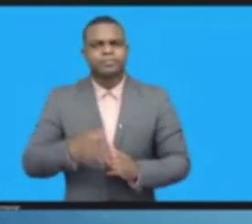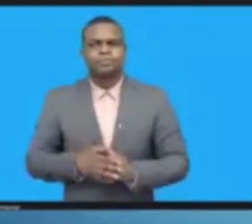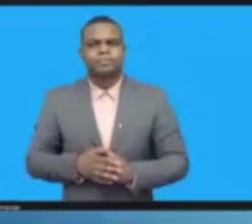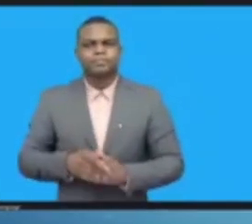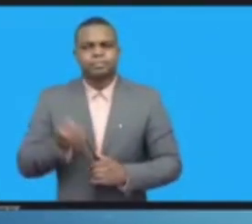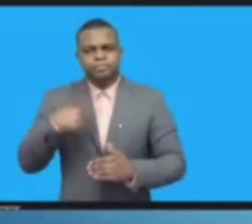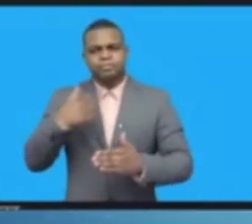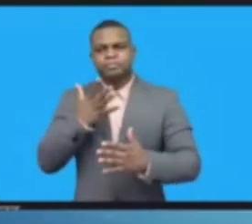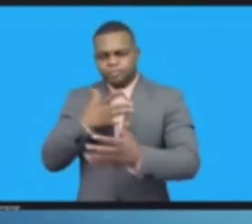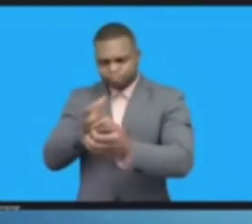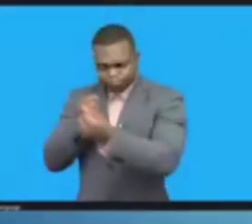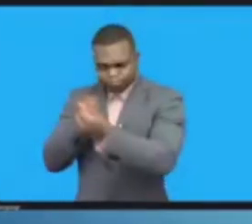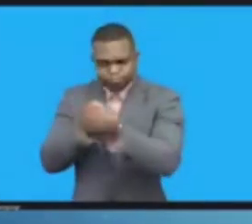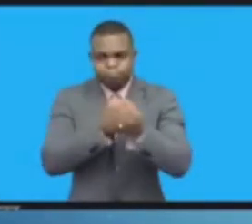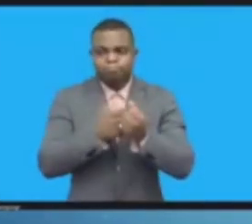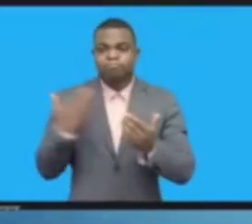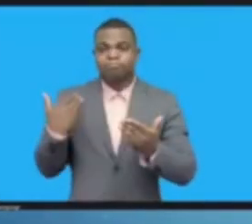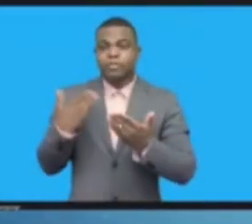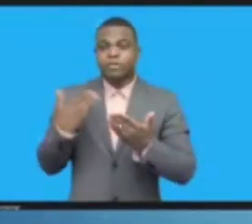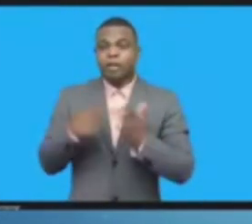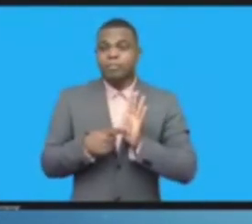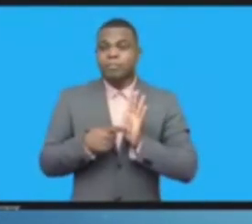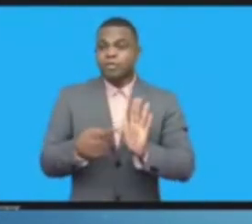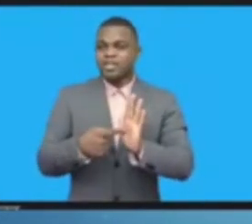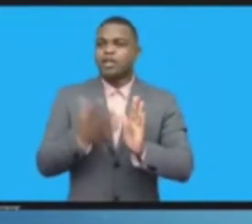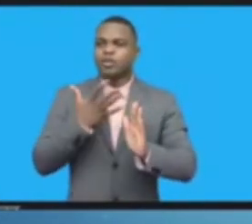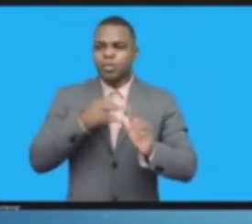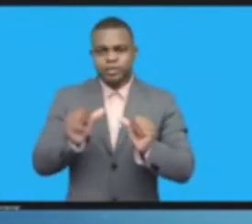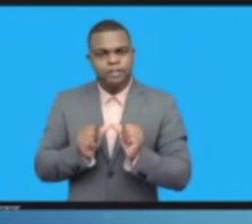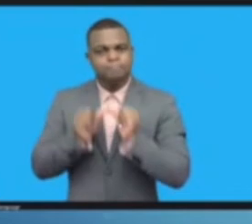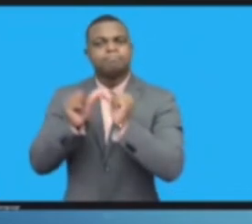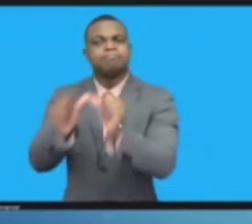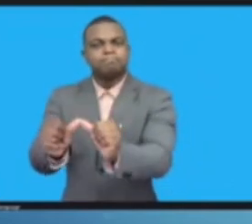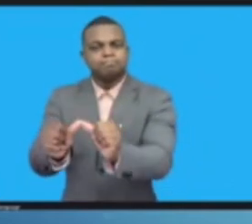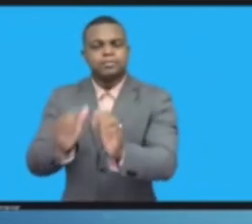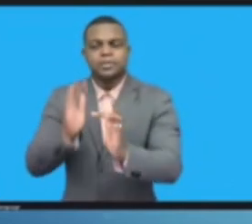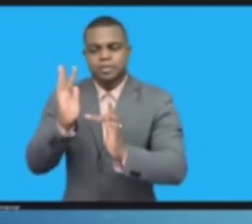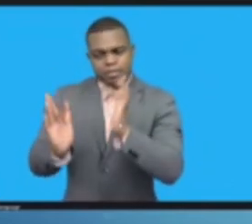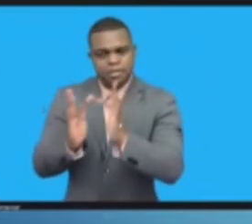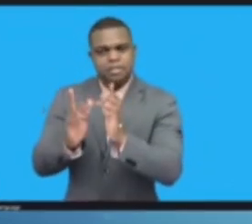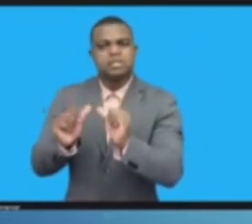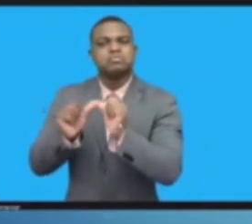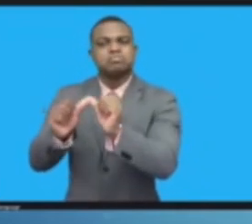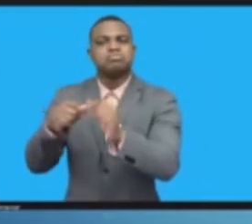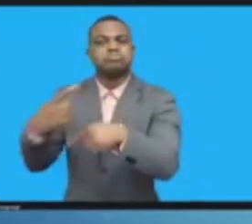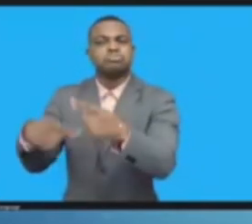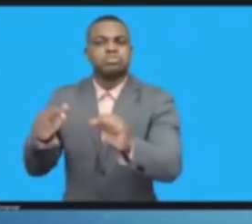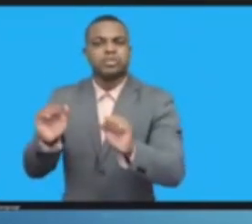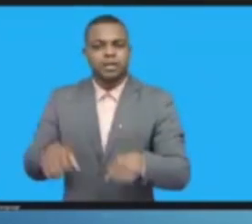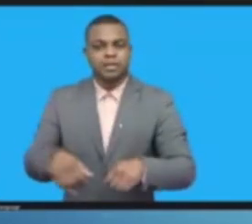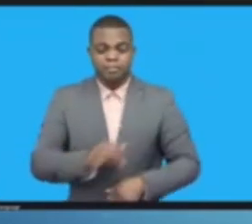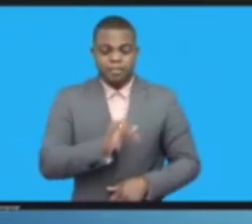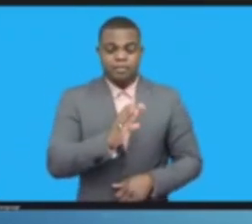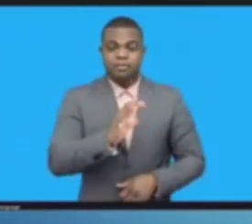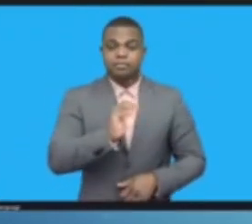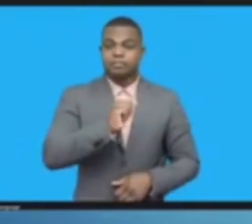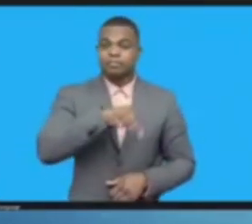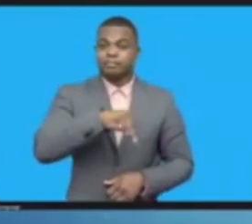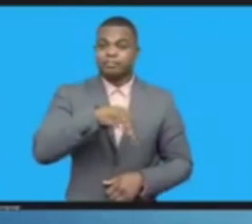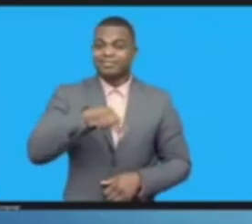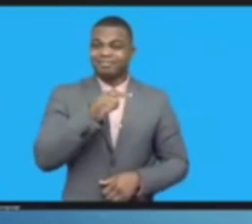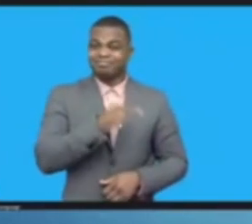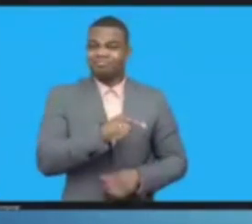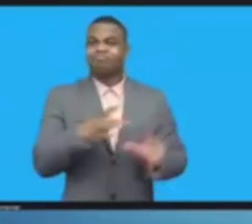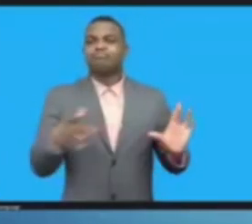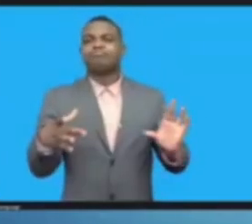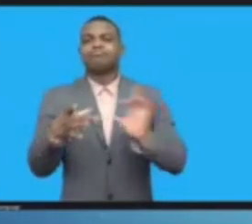RERs who are actually part of this technical community and I just humbly represent them. We work very closely together to give you the ability to the Internet.